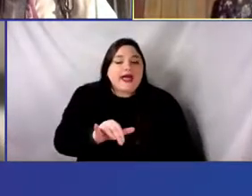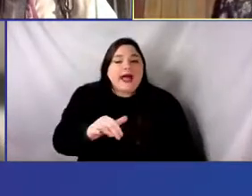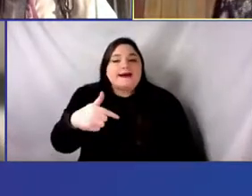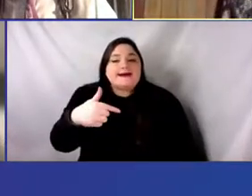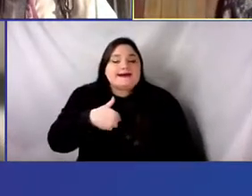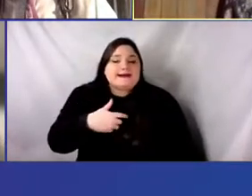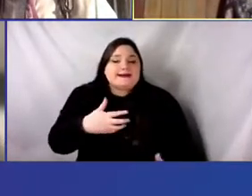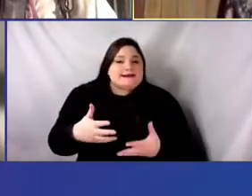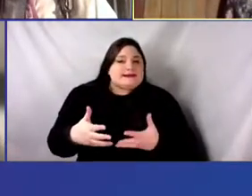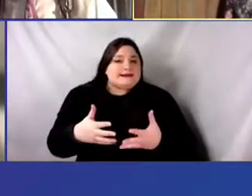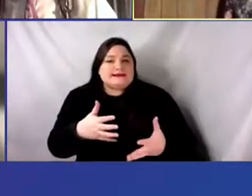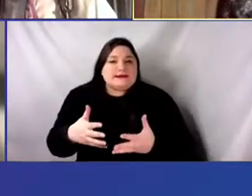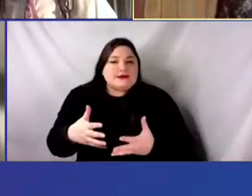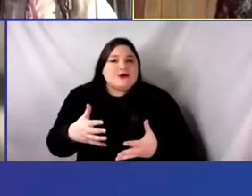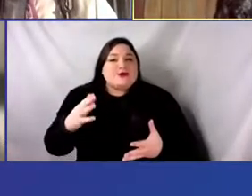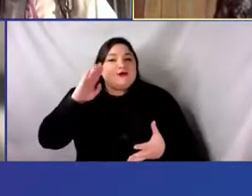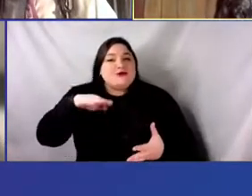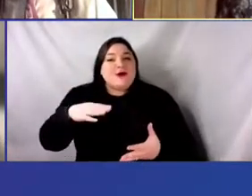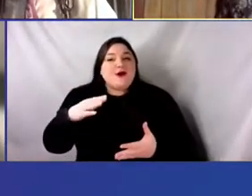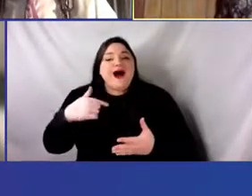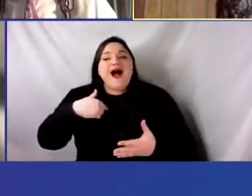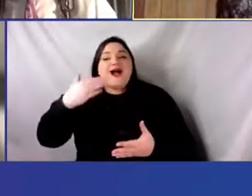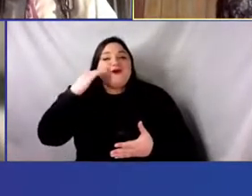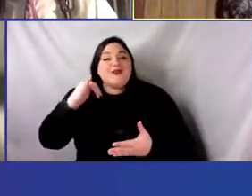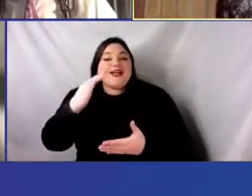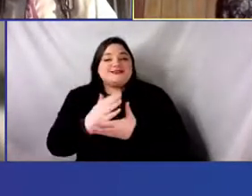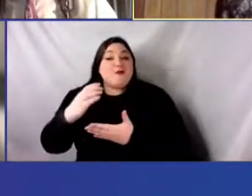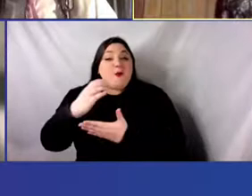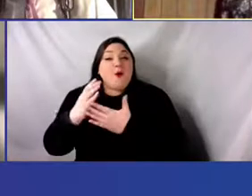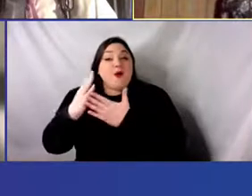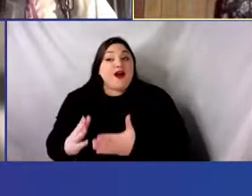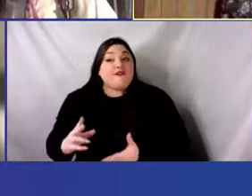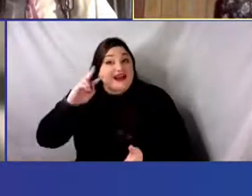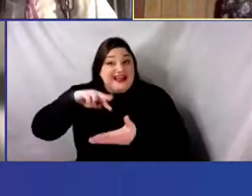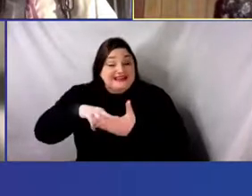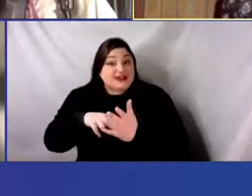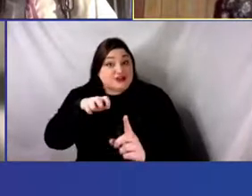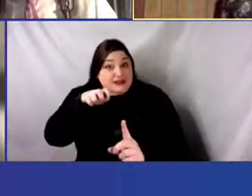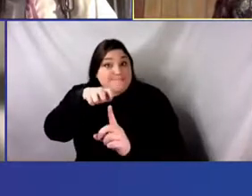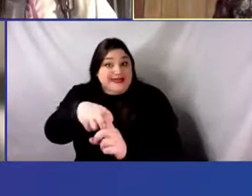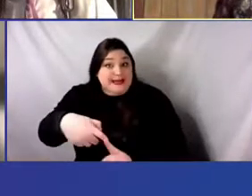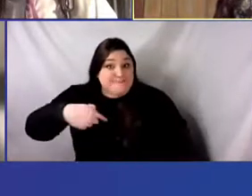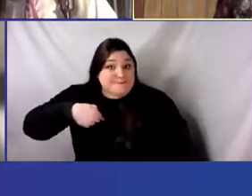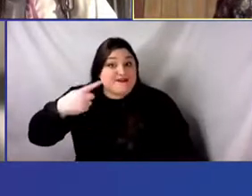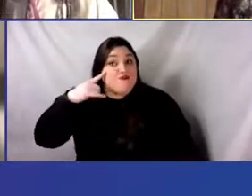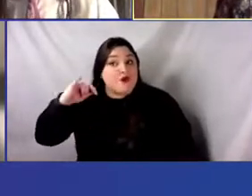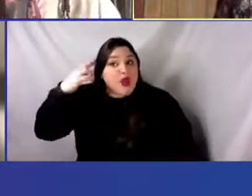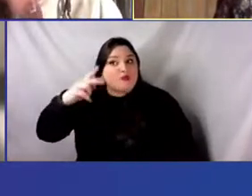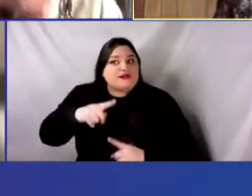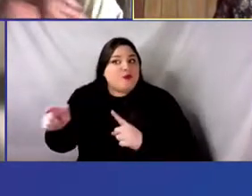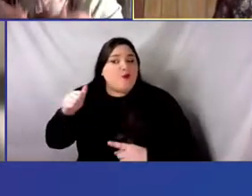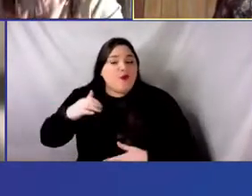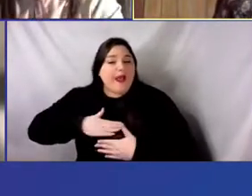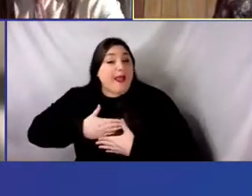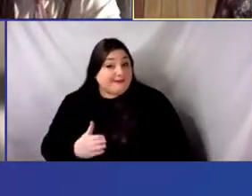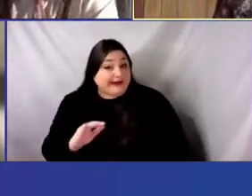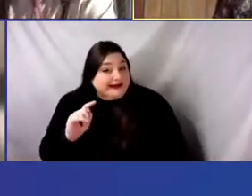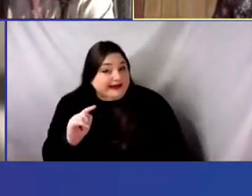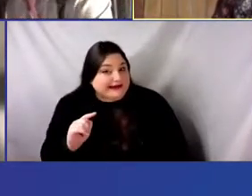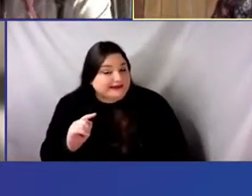you know, would never have admitted that openly from the get-go. Um, and, and thinking about, um,